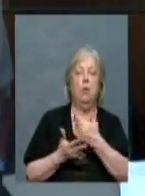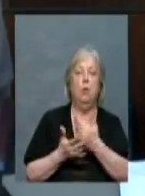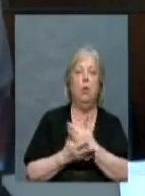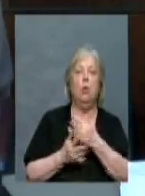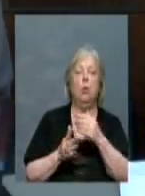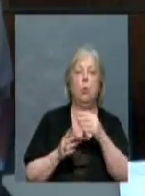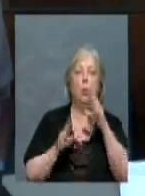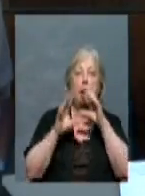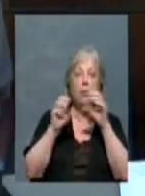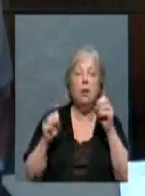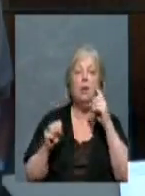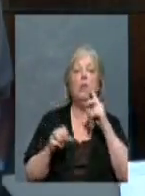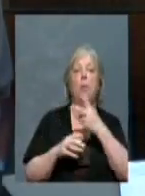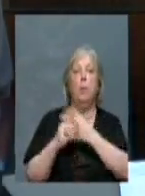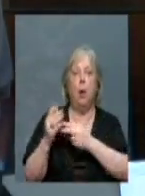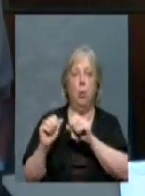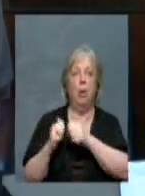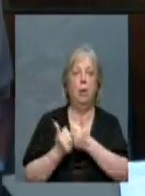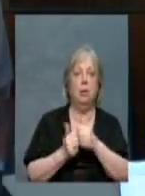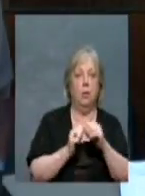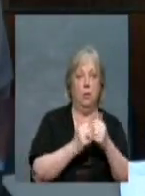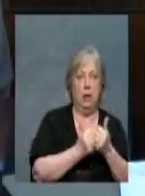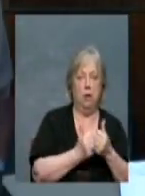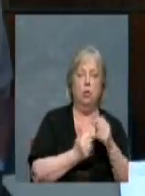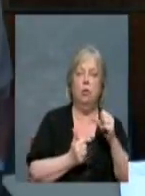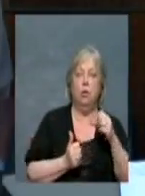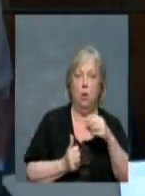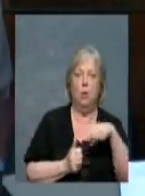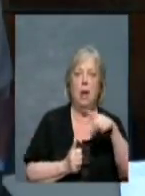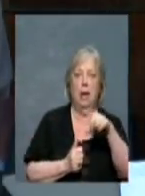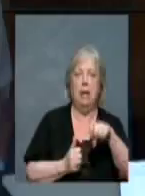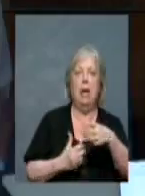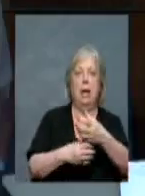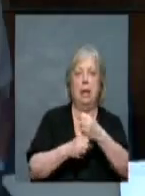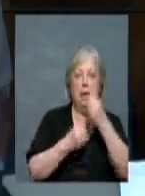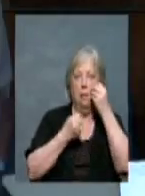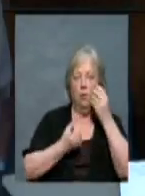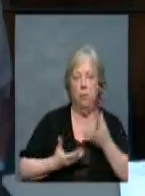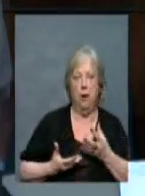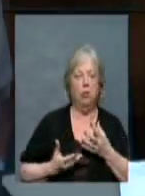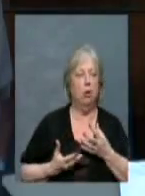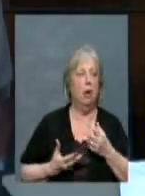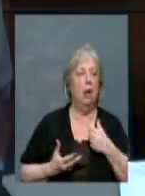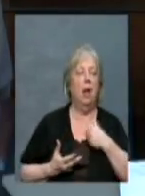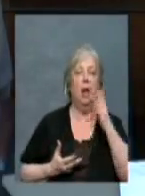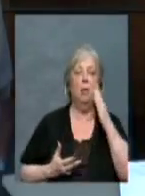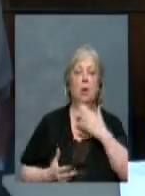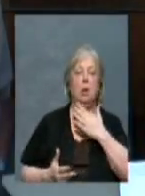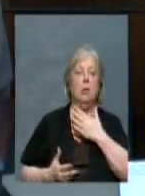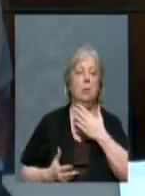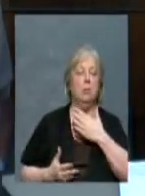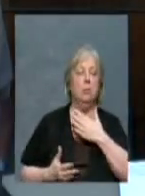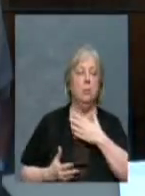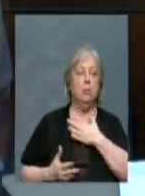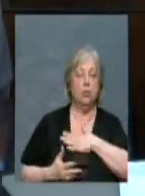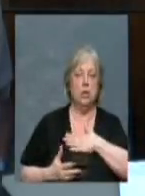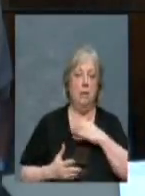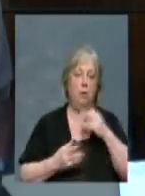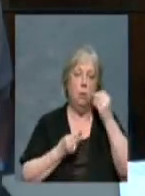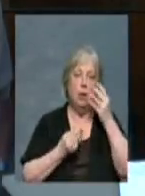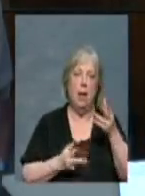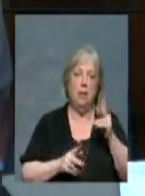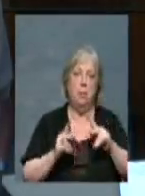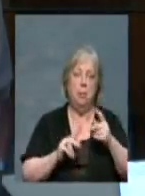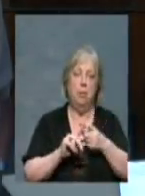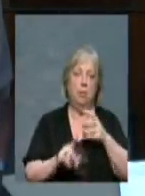associations so they could receive notice. I would appreciate it if you would let the people from the Crystal Valley know that